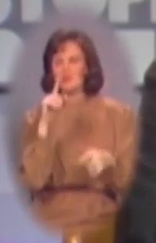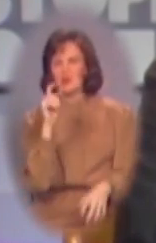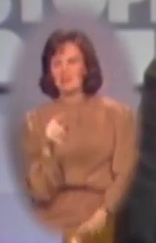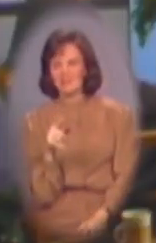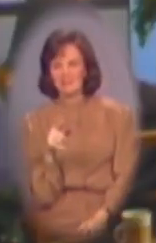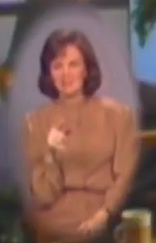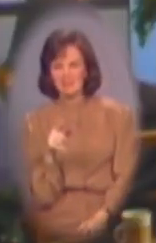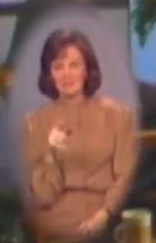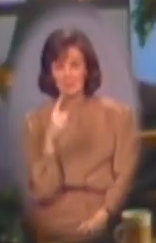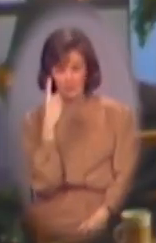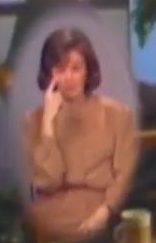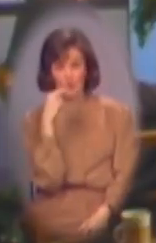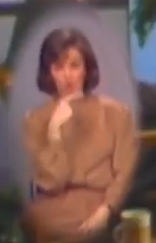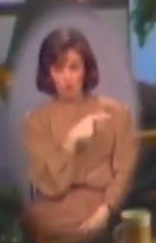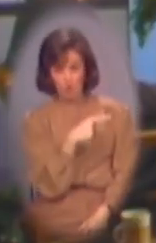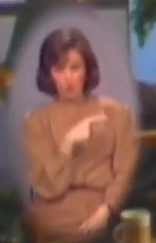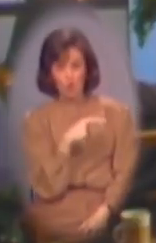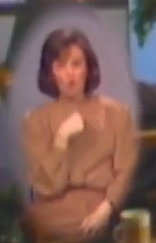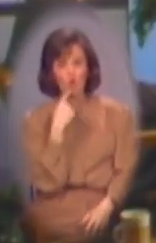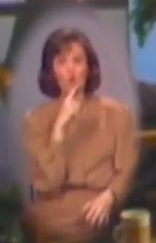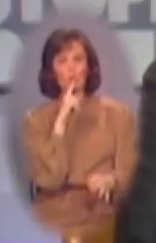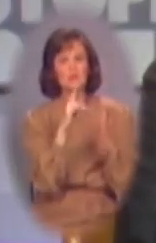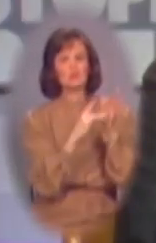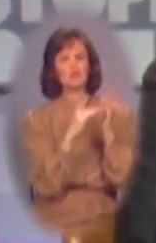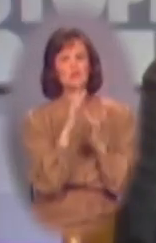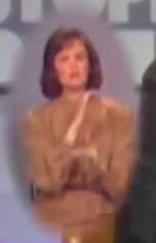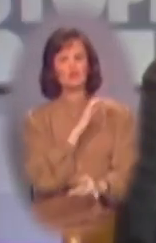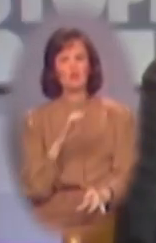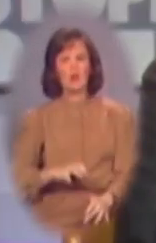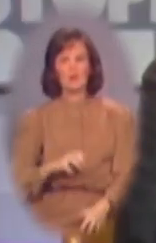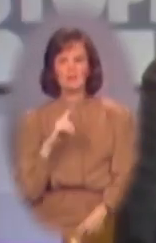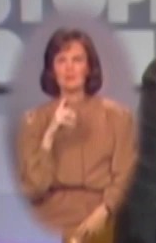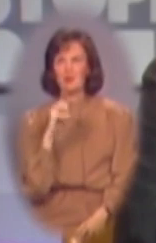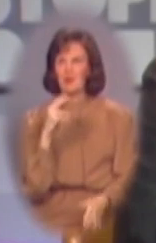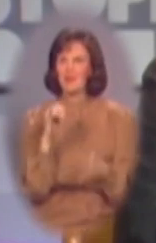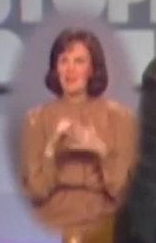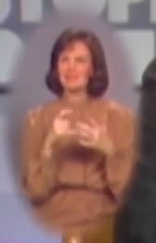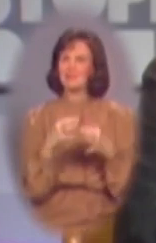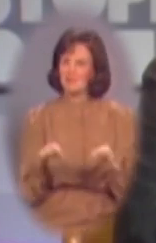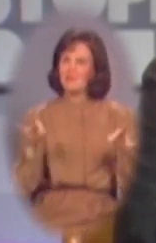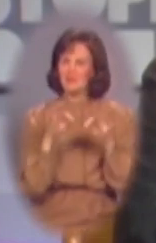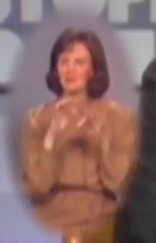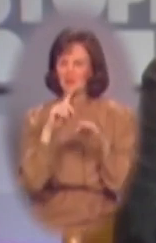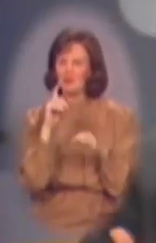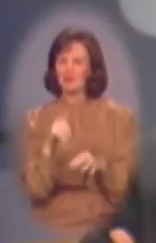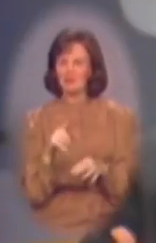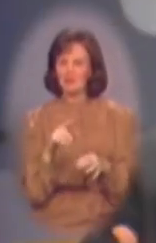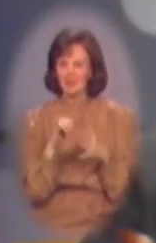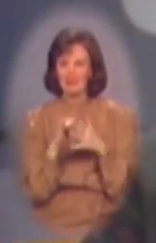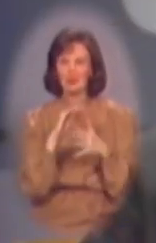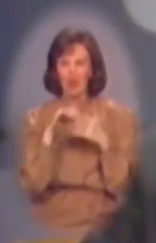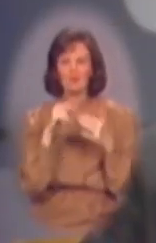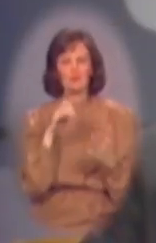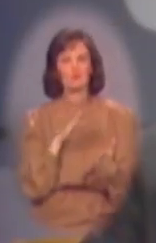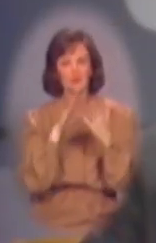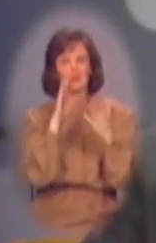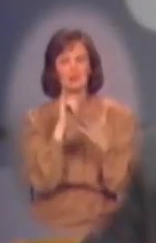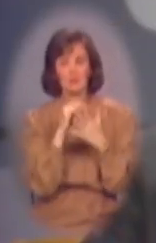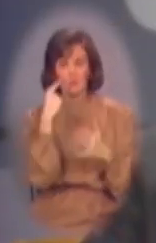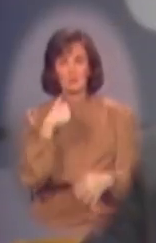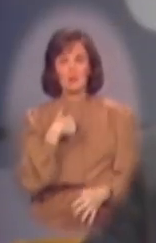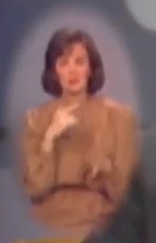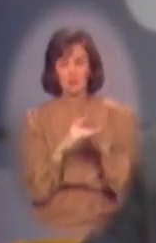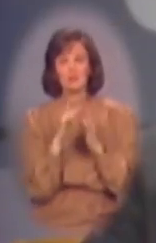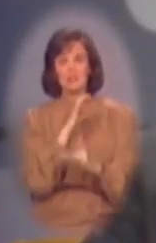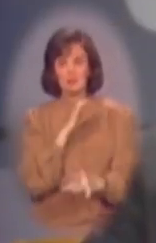question. For you, who is Jesus Christ? Oh, that's the critical question. That's what all of us have to ask. For